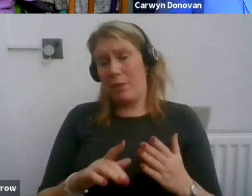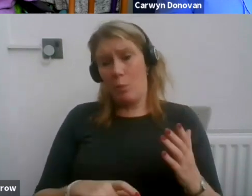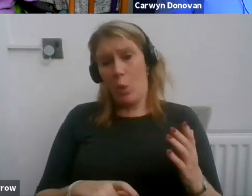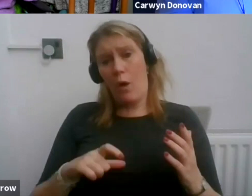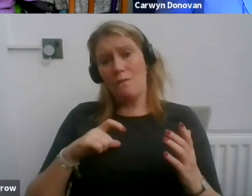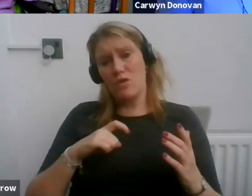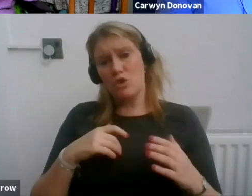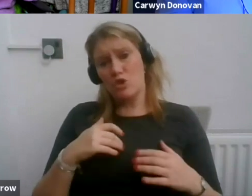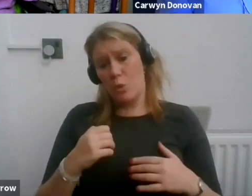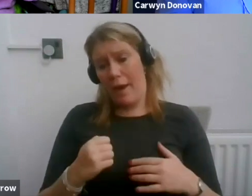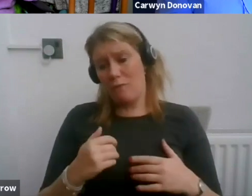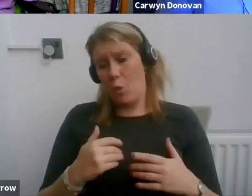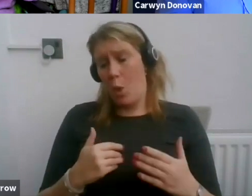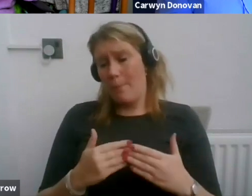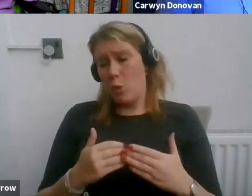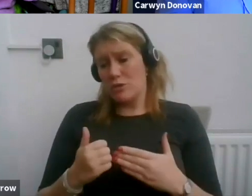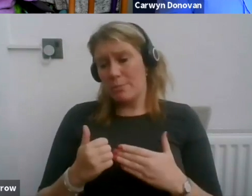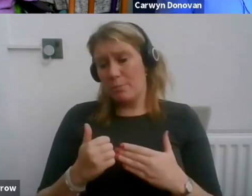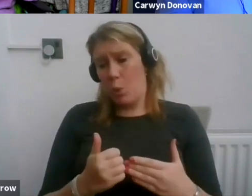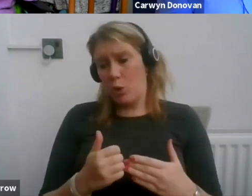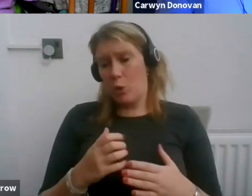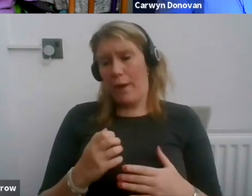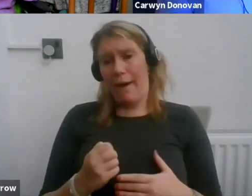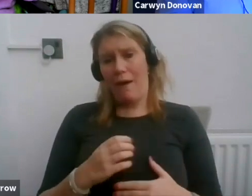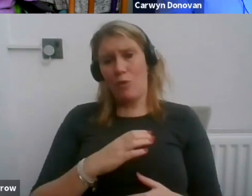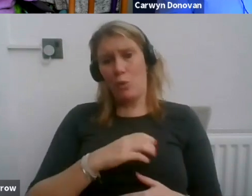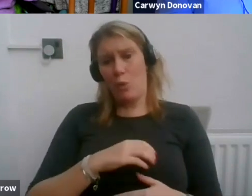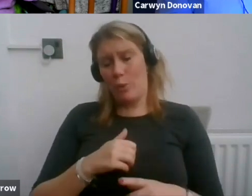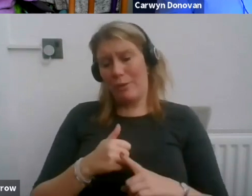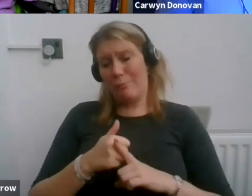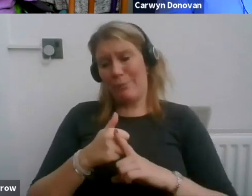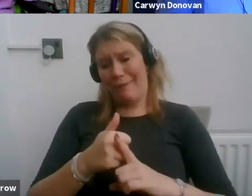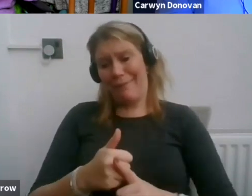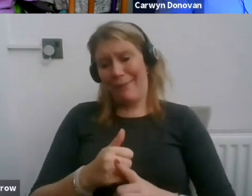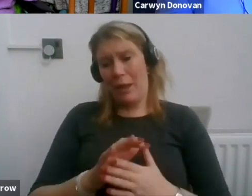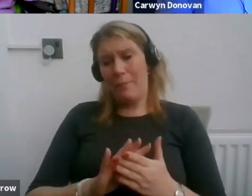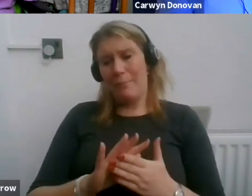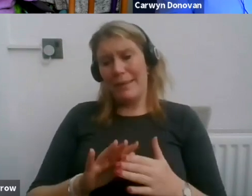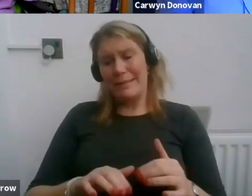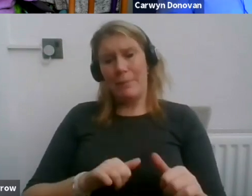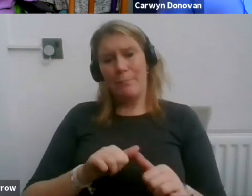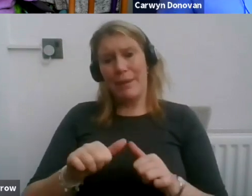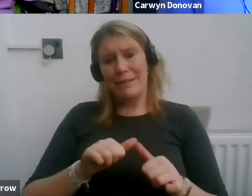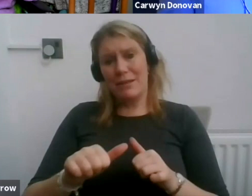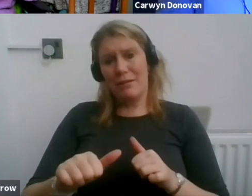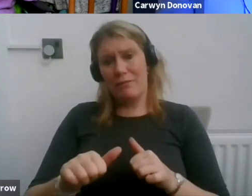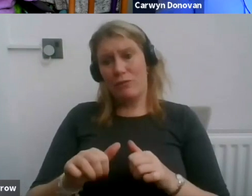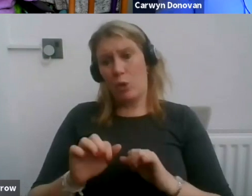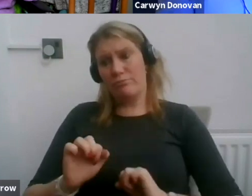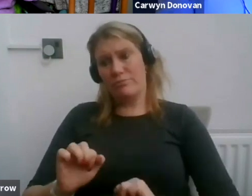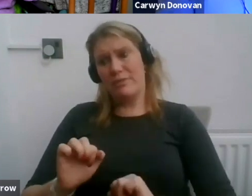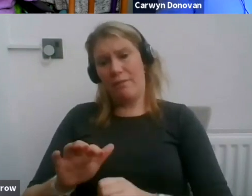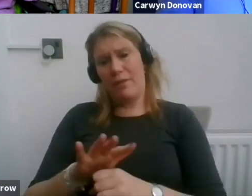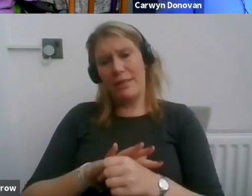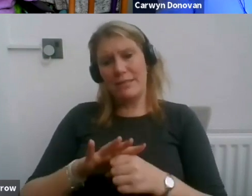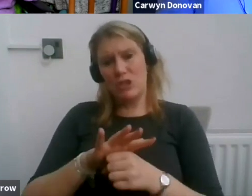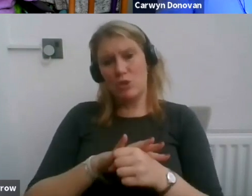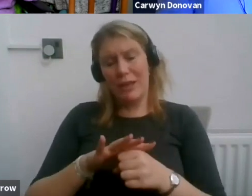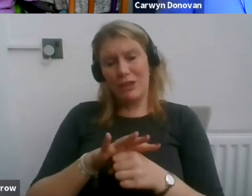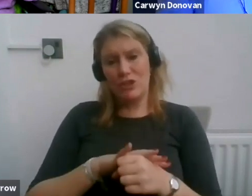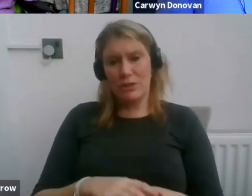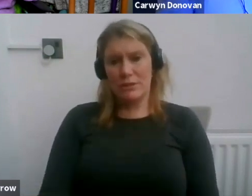the more support you have behind you the better in them situations but that's just one part of it.